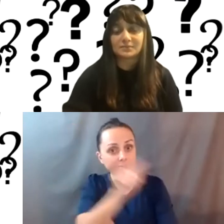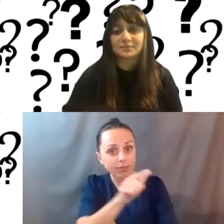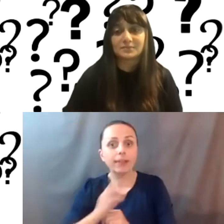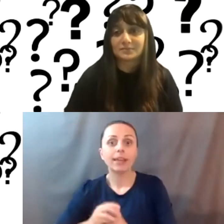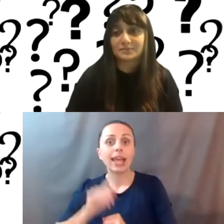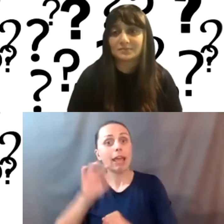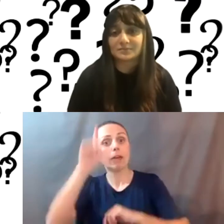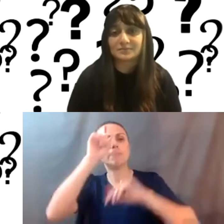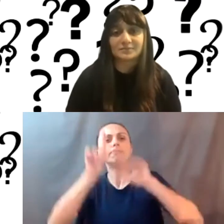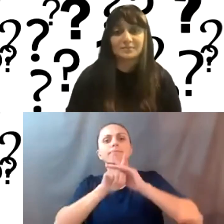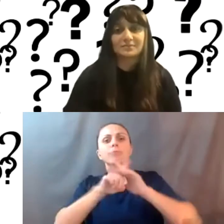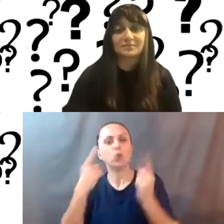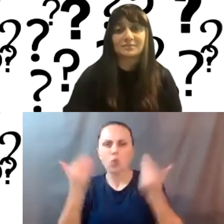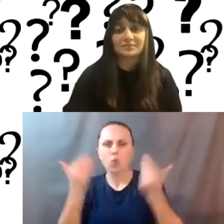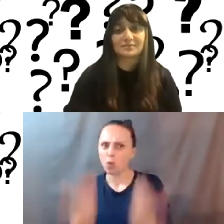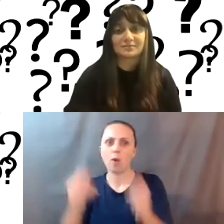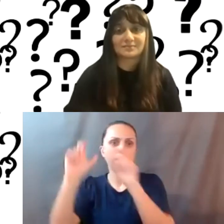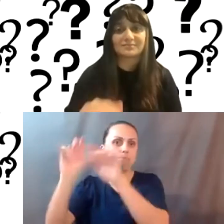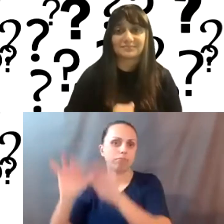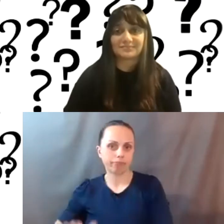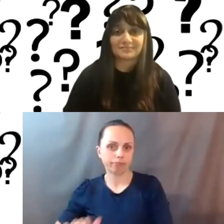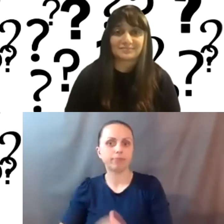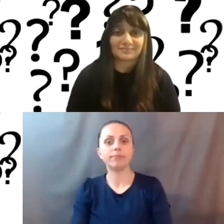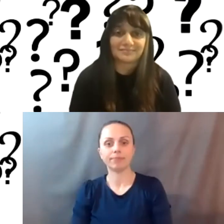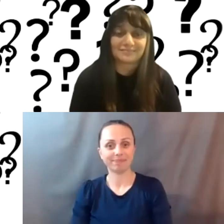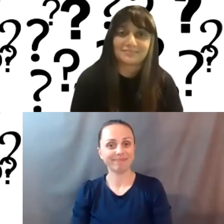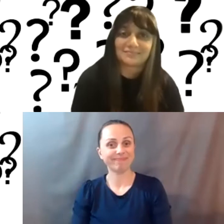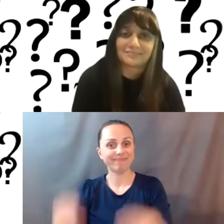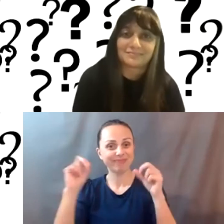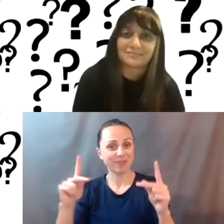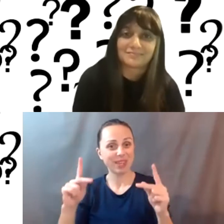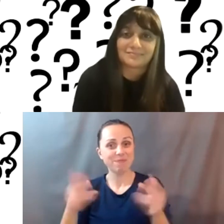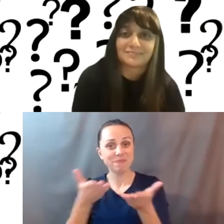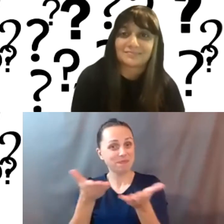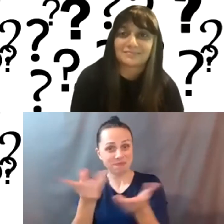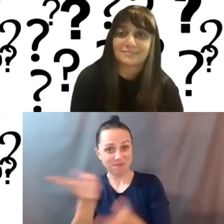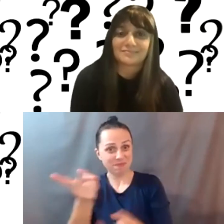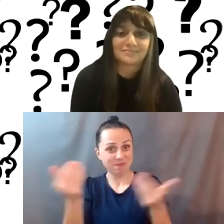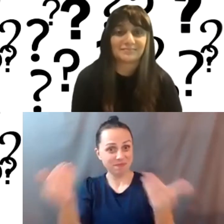start to have questions, you can start to put them into their chat. Okay, over to you two for a bit.